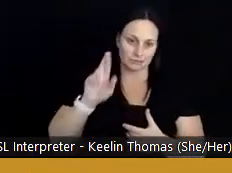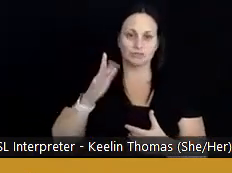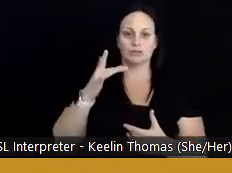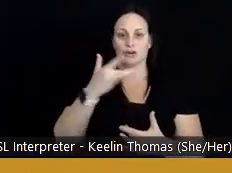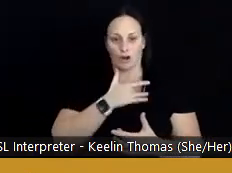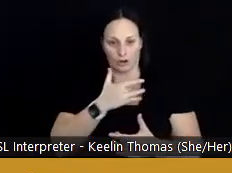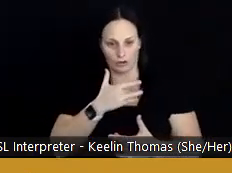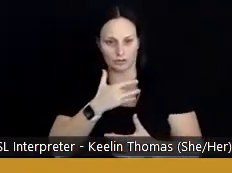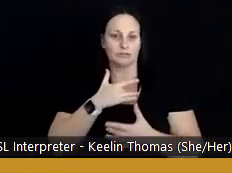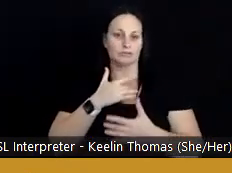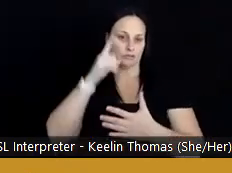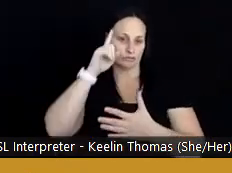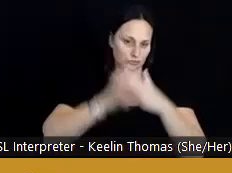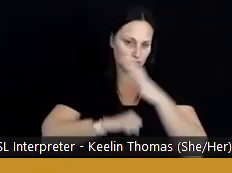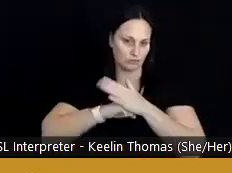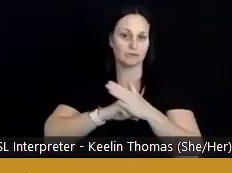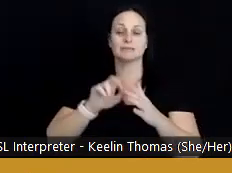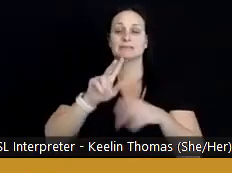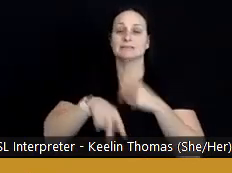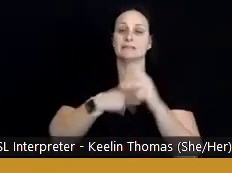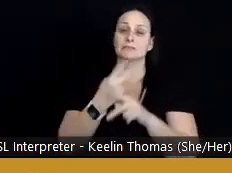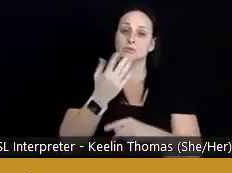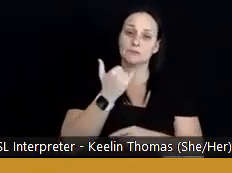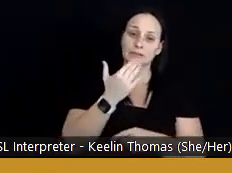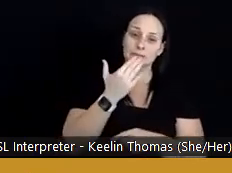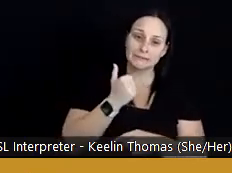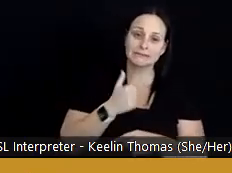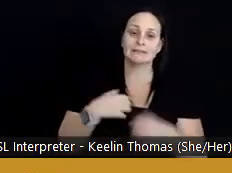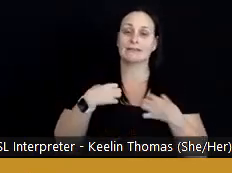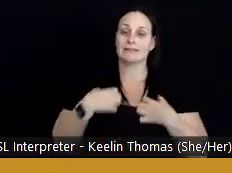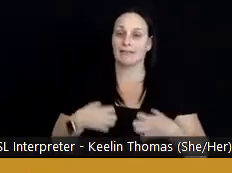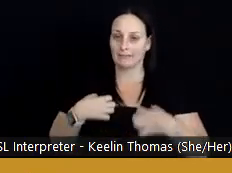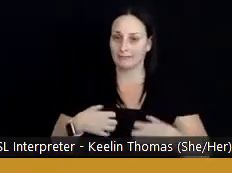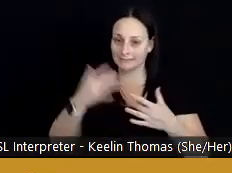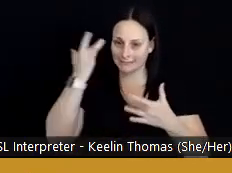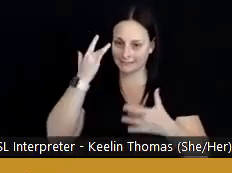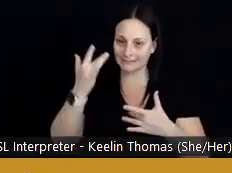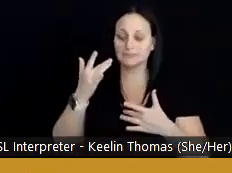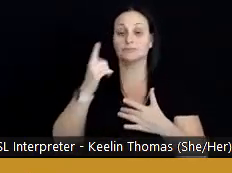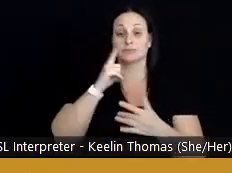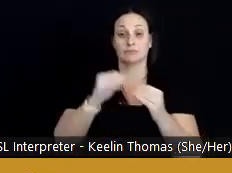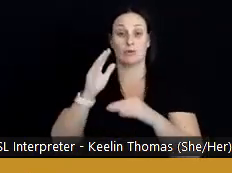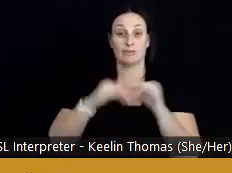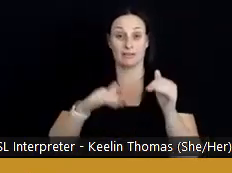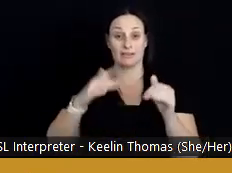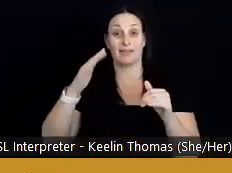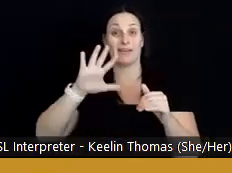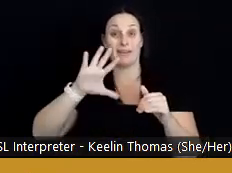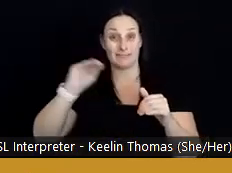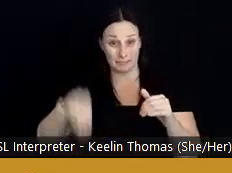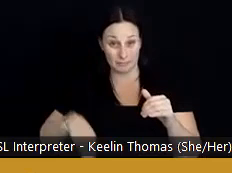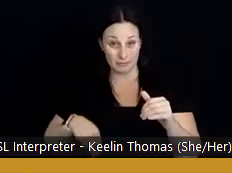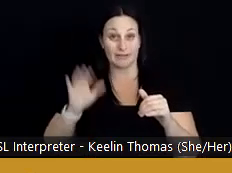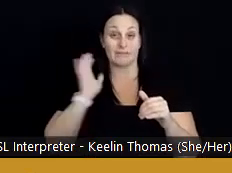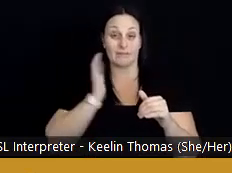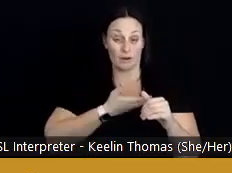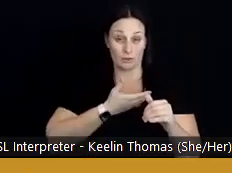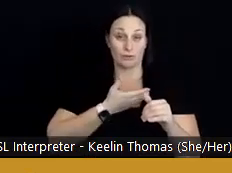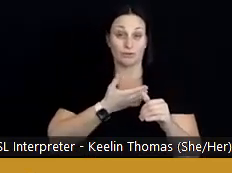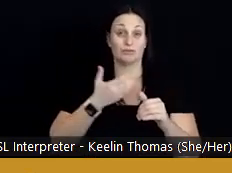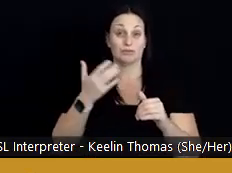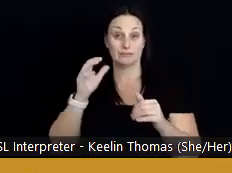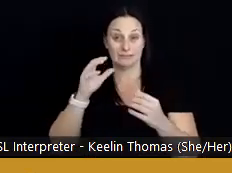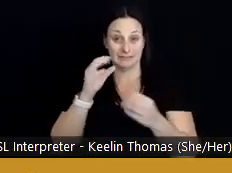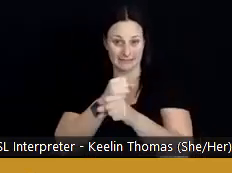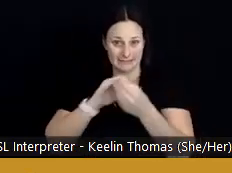diabetes, and lung diseases that result in more than half of our county's deaths. So we put quite a bit of